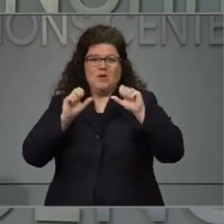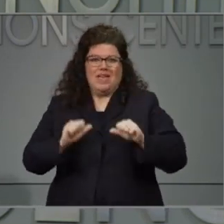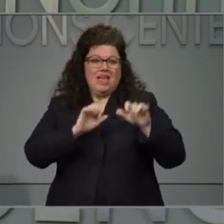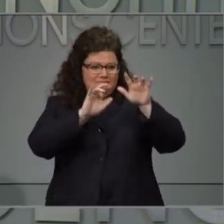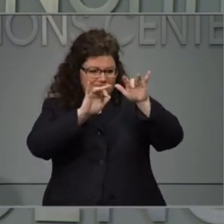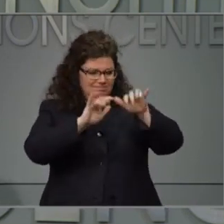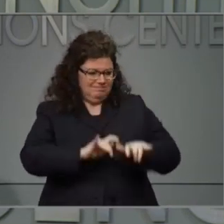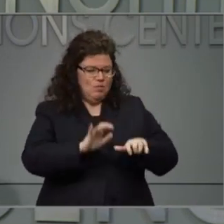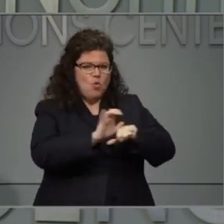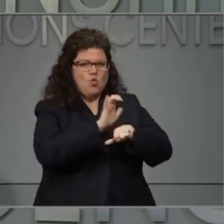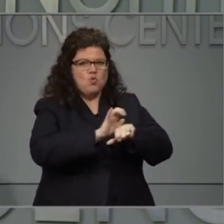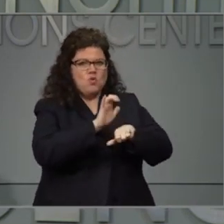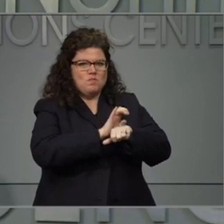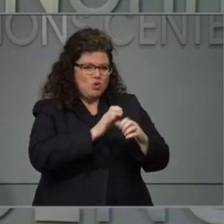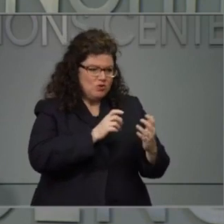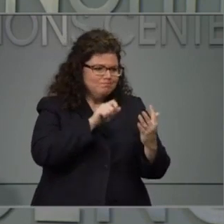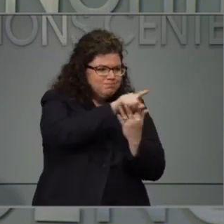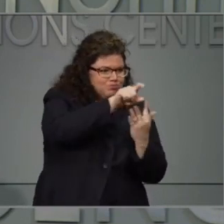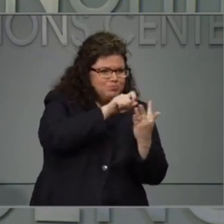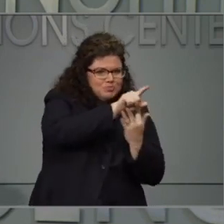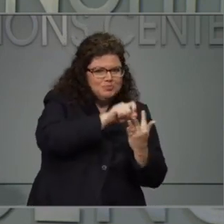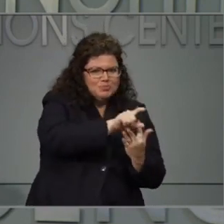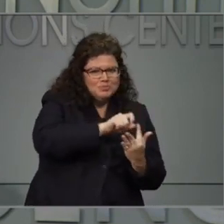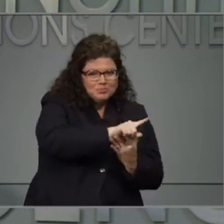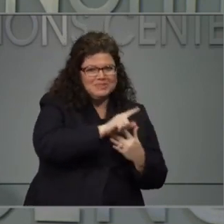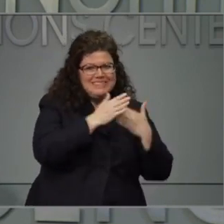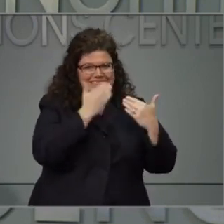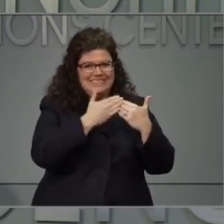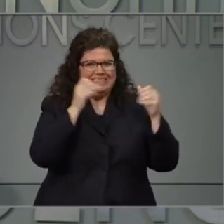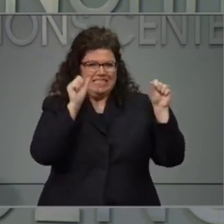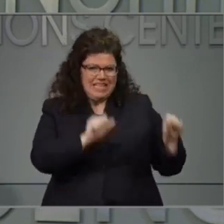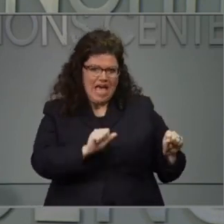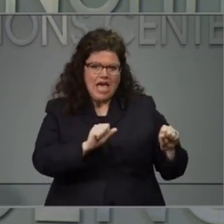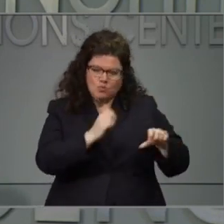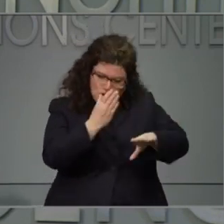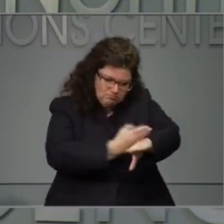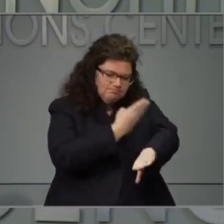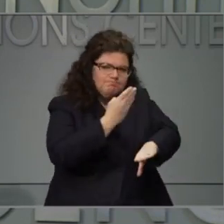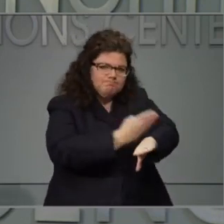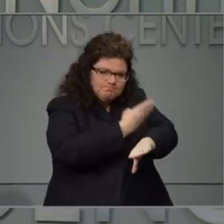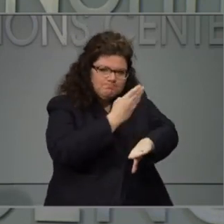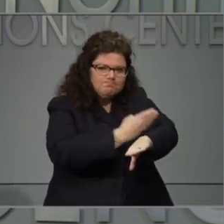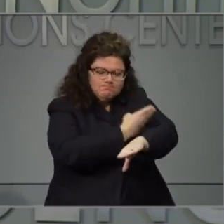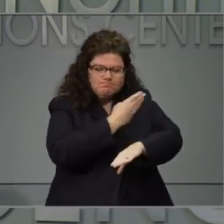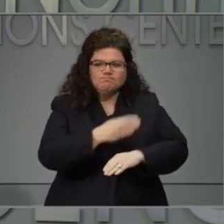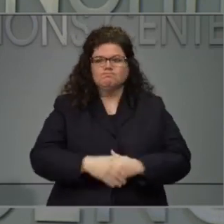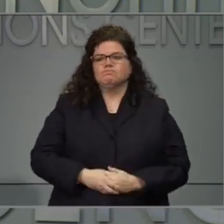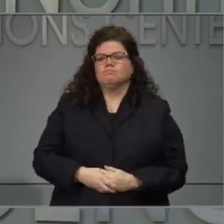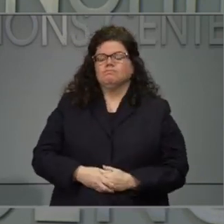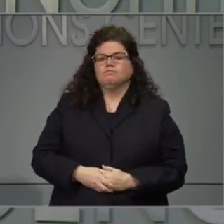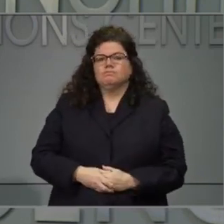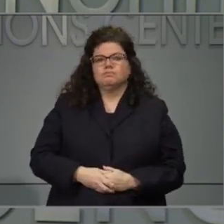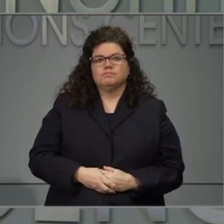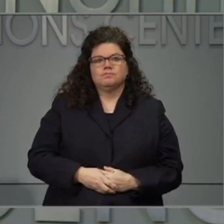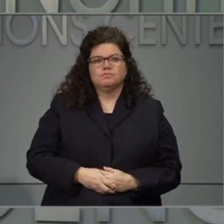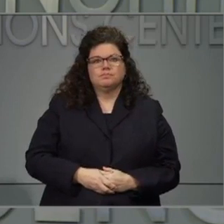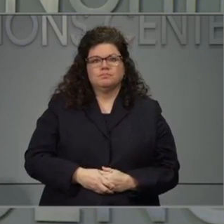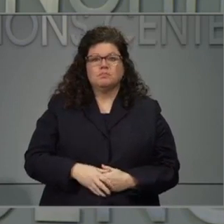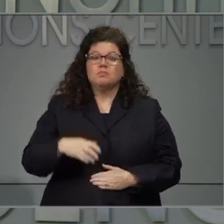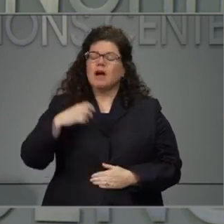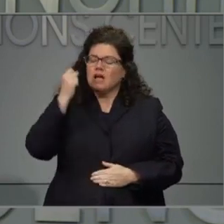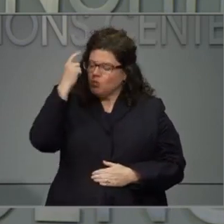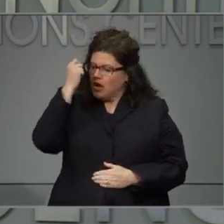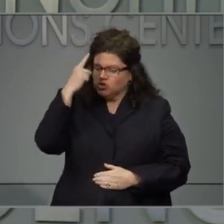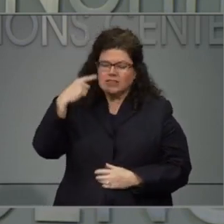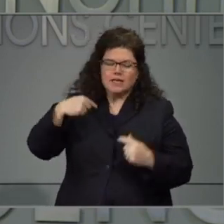quickly online. And there is a strong realization that everybody needs to pick up the pace